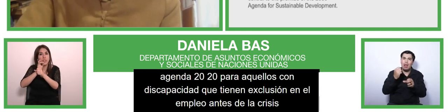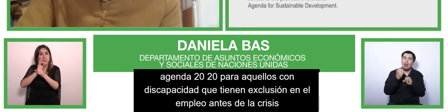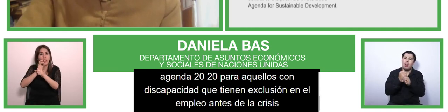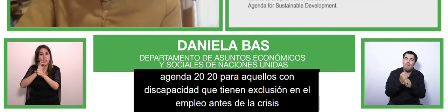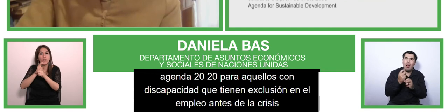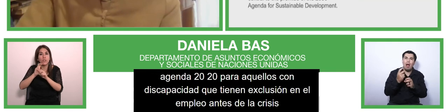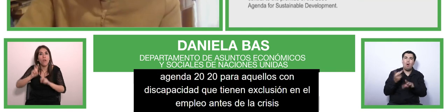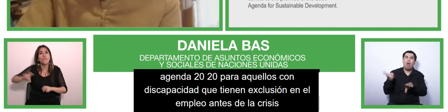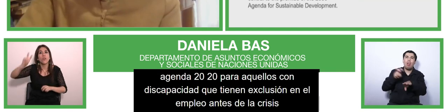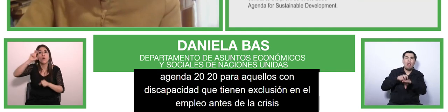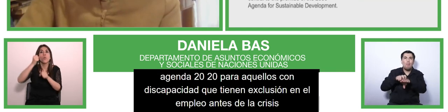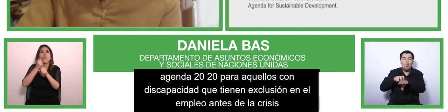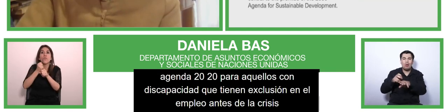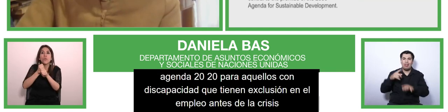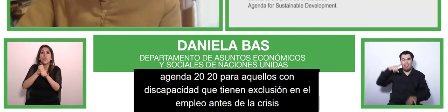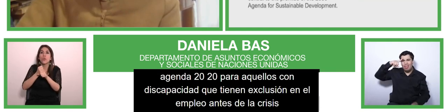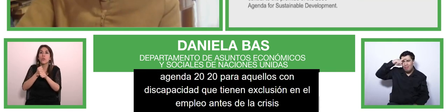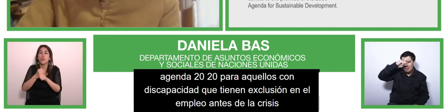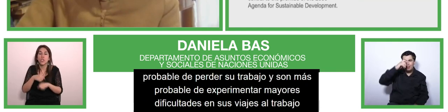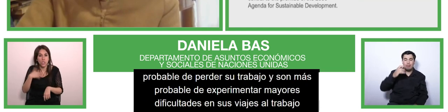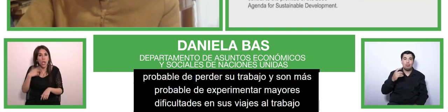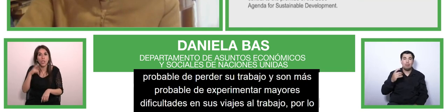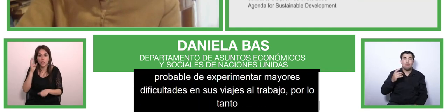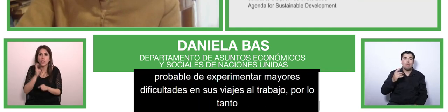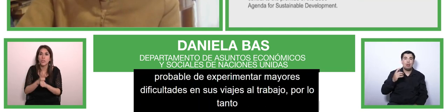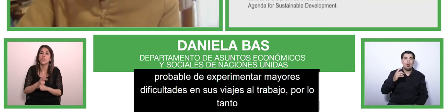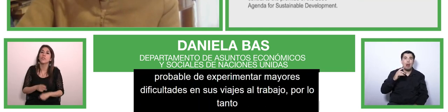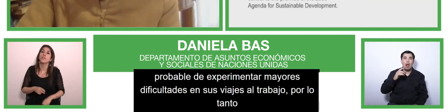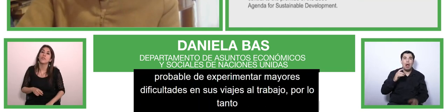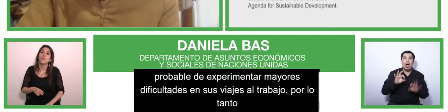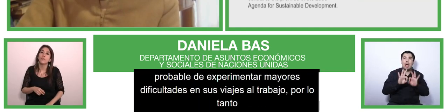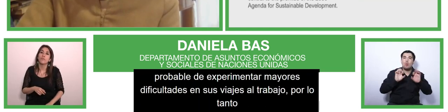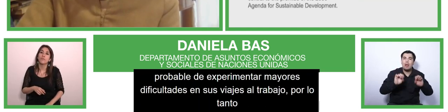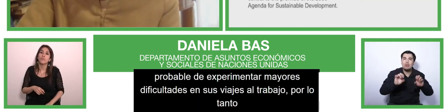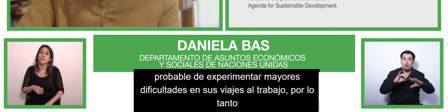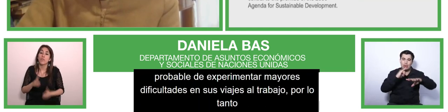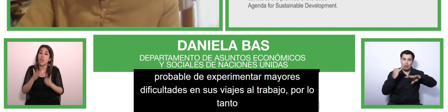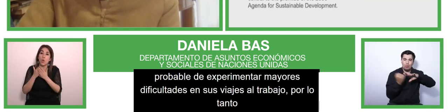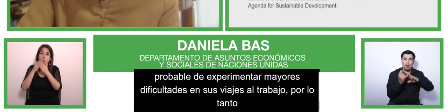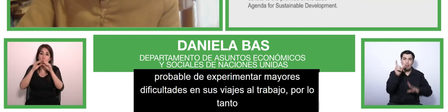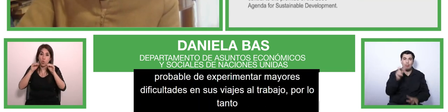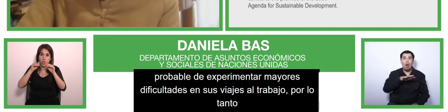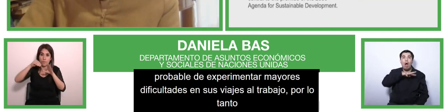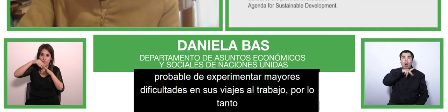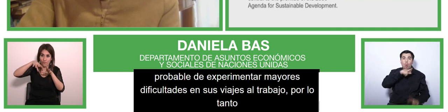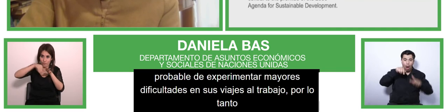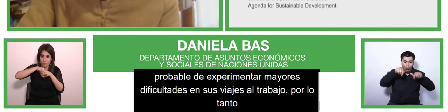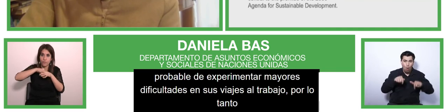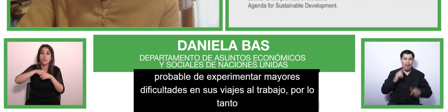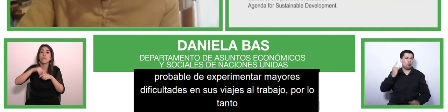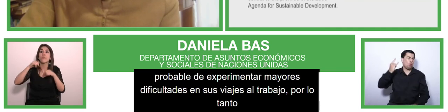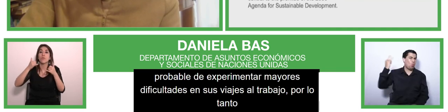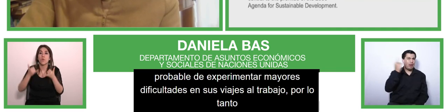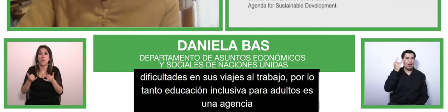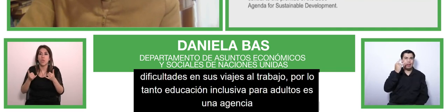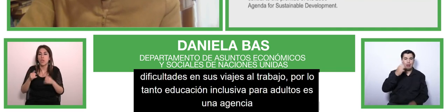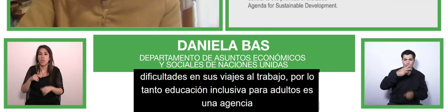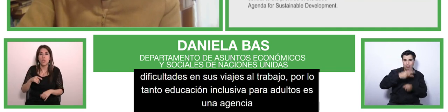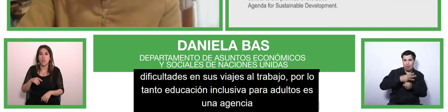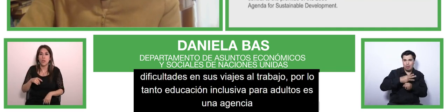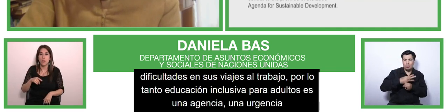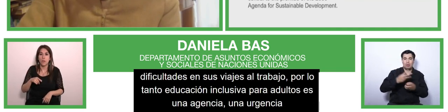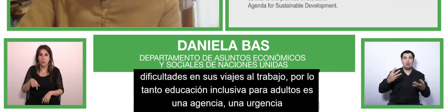adults is an urgent matter to be addressed and the first and the first industrial revolution